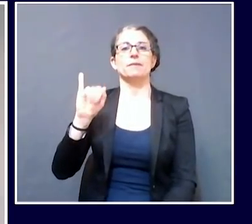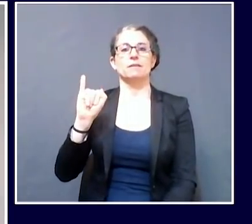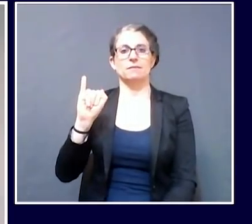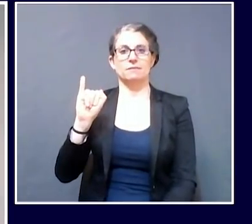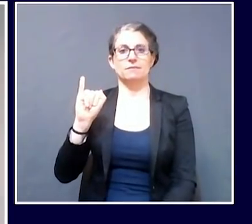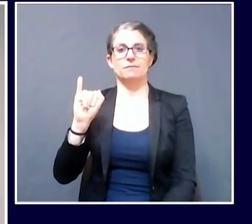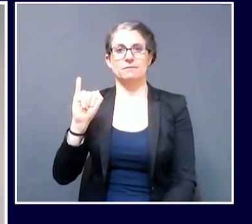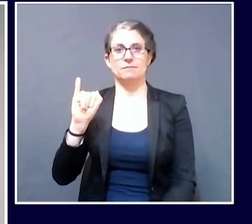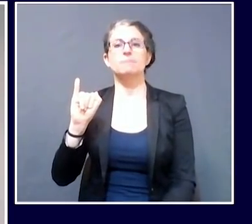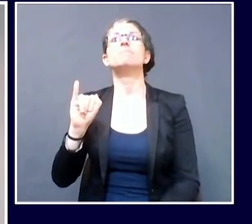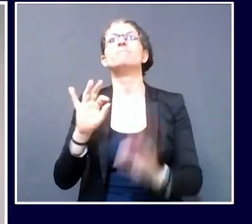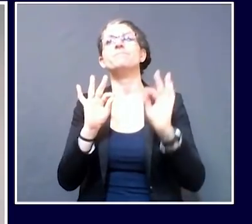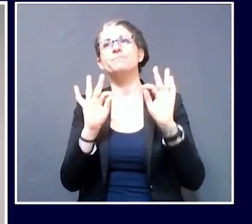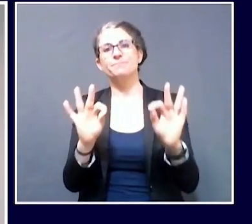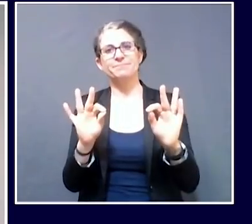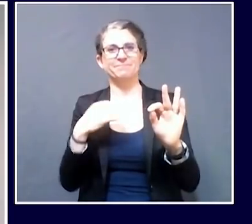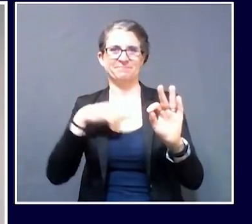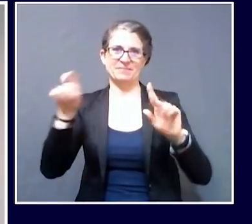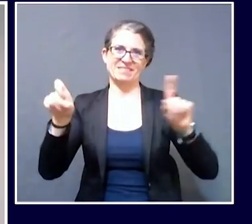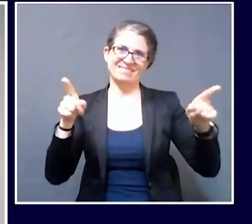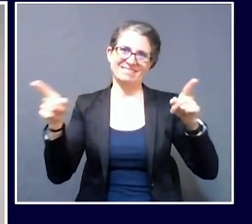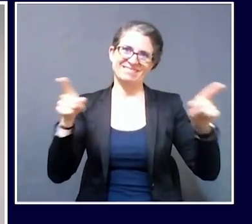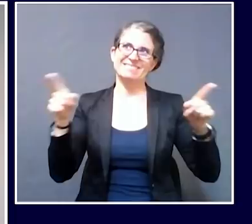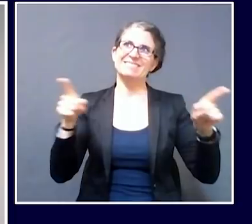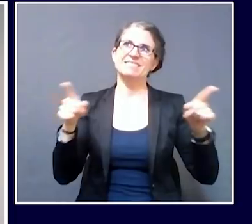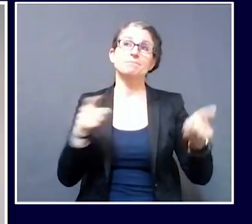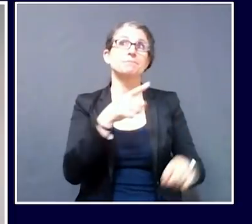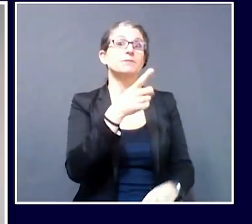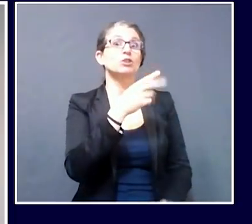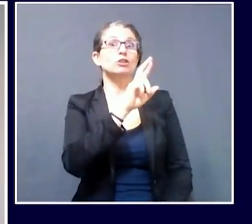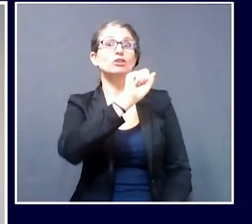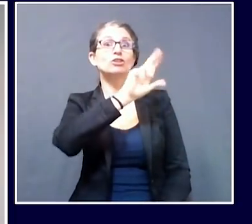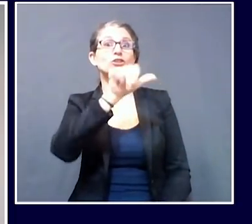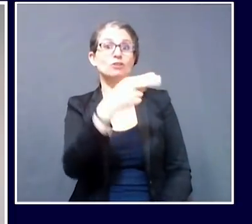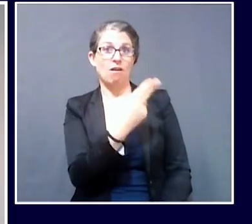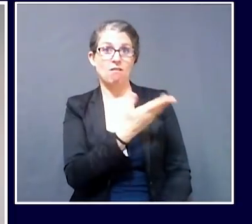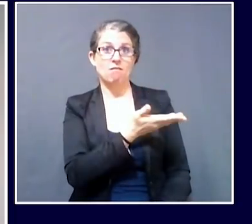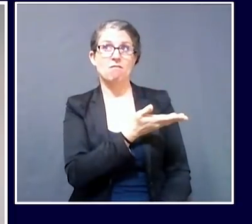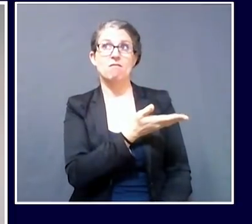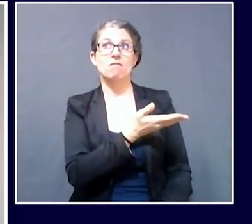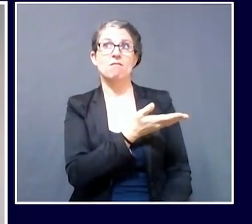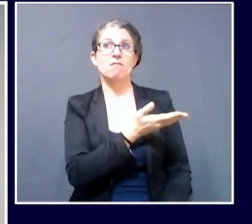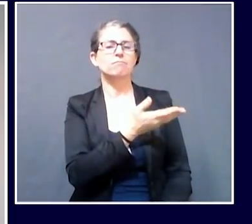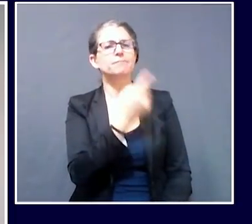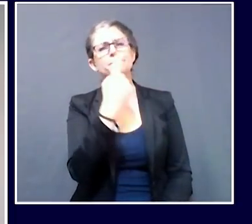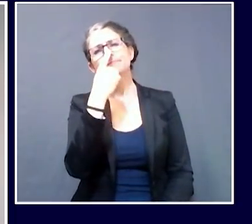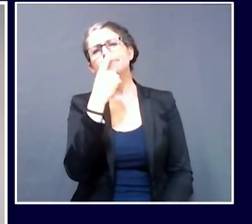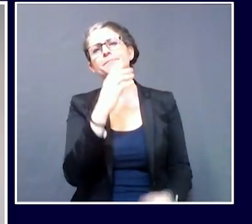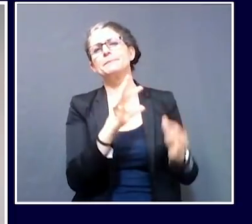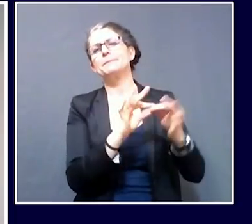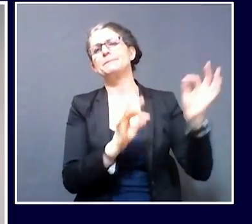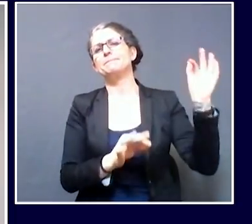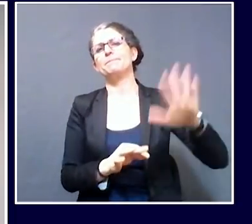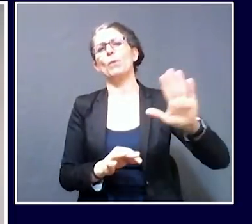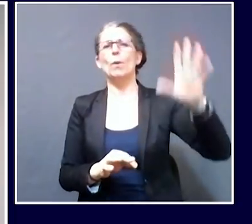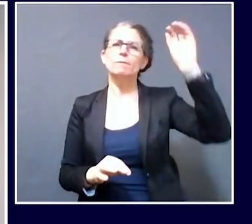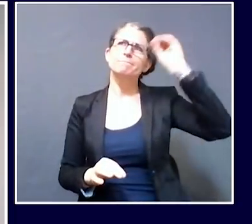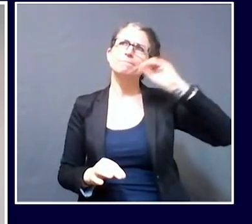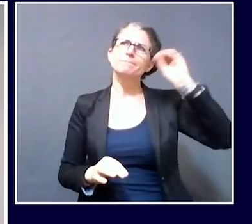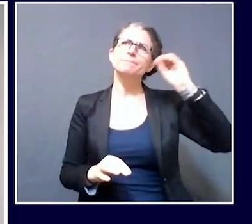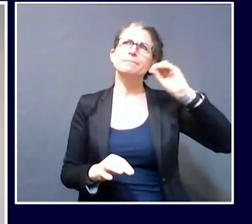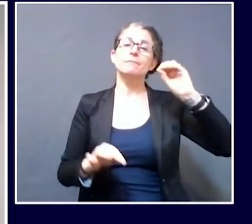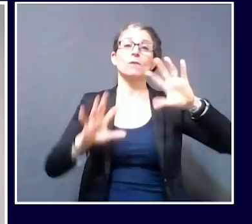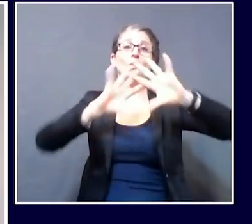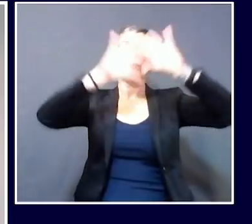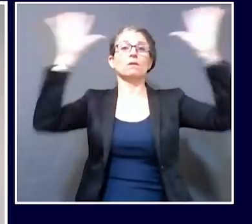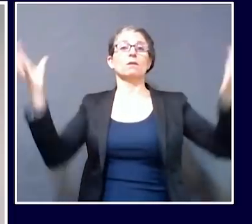as well. I guess I'll start with you, Dr. Schaaf. If you don't mind just commenting on what came out of the World Health Organization about